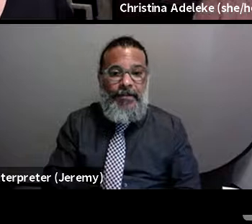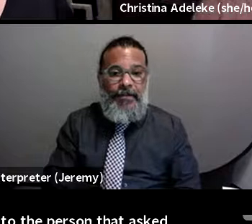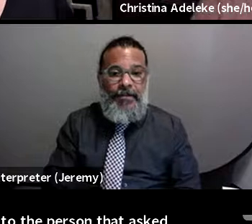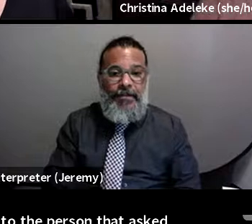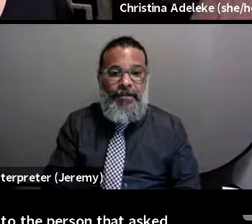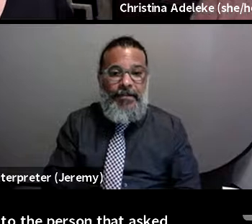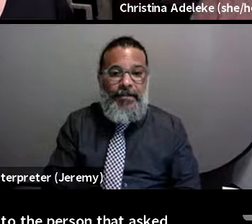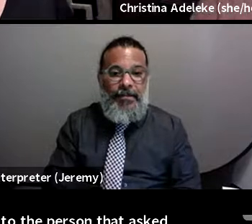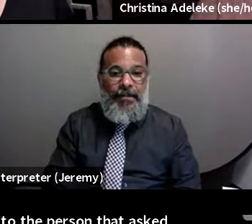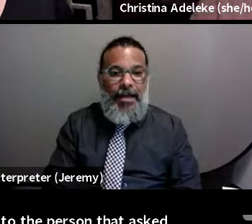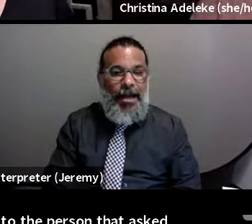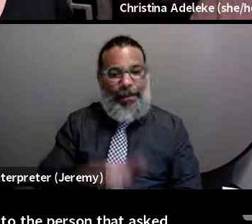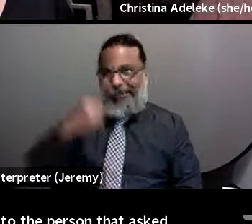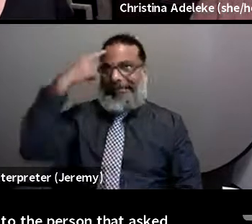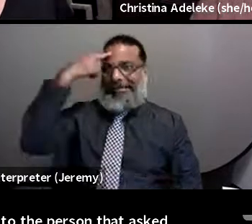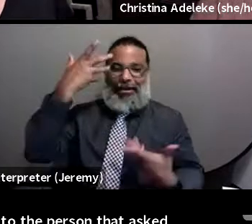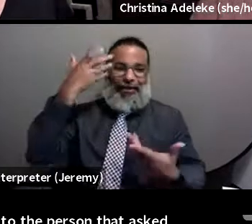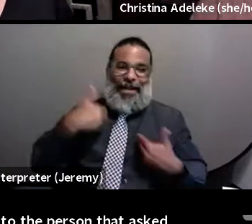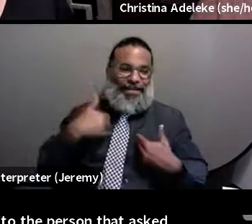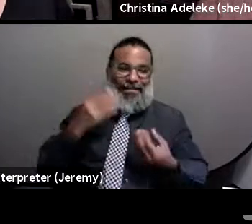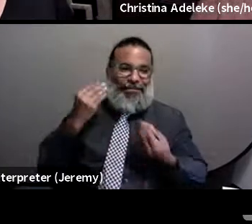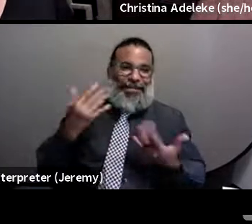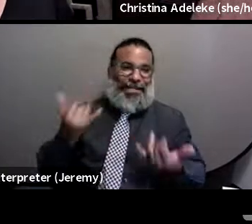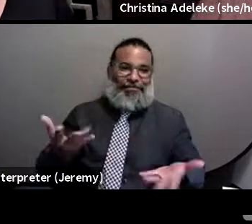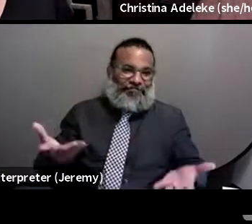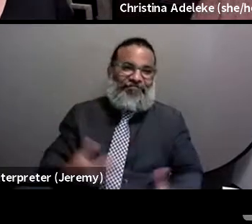But at the moment, I don't have any specific number.